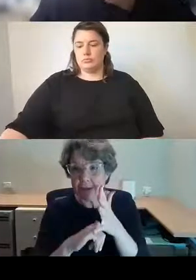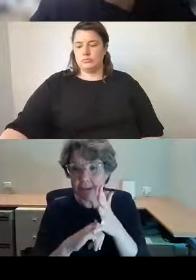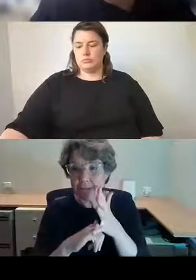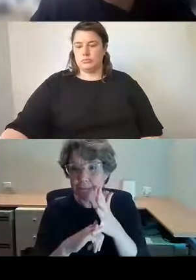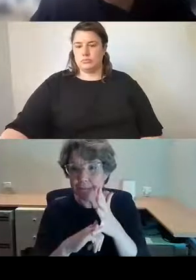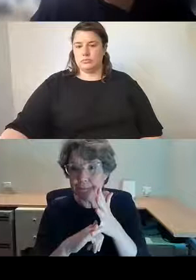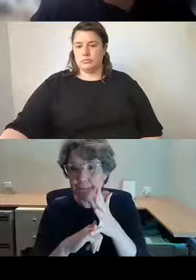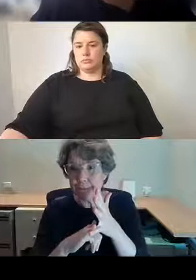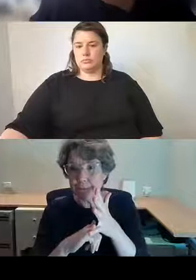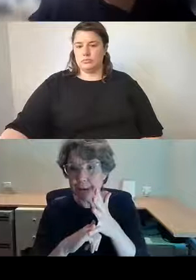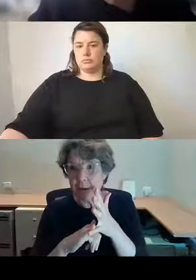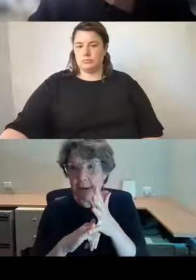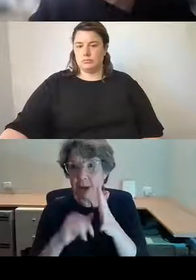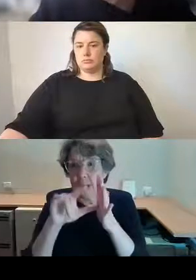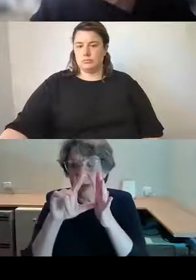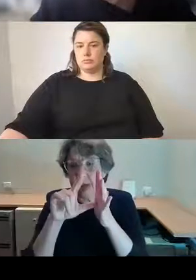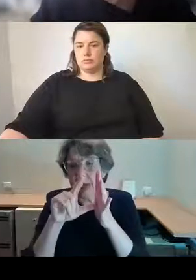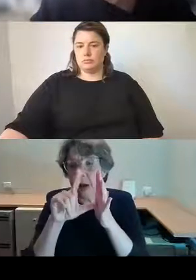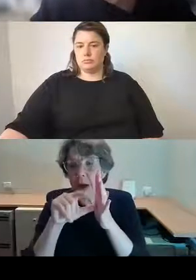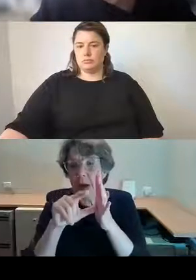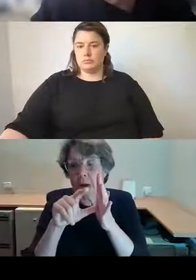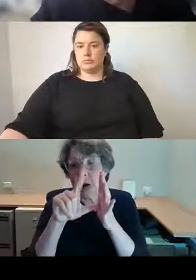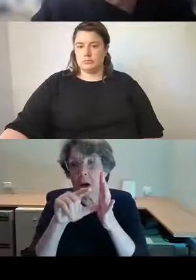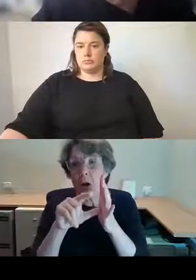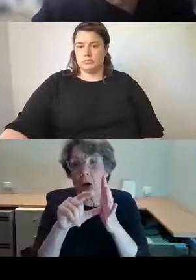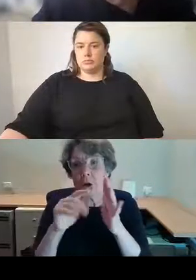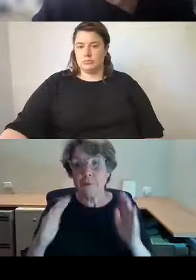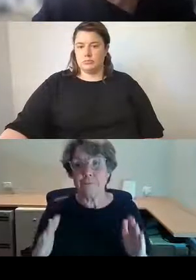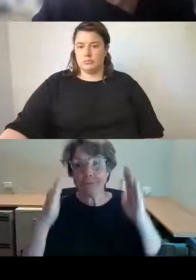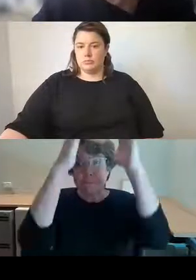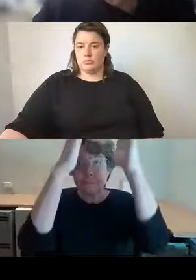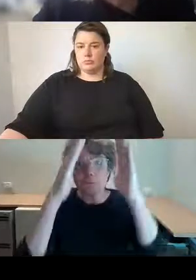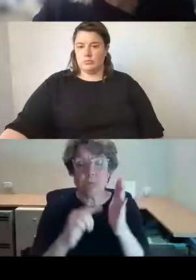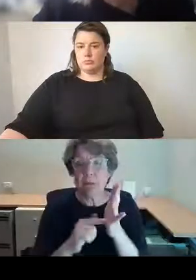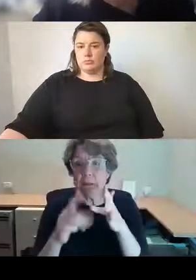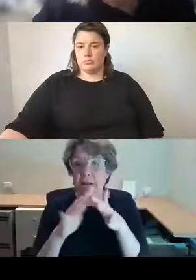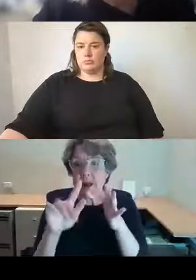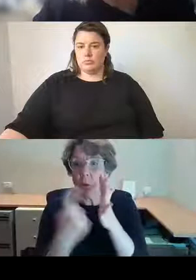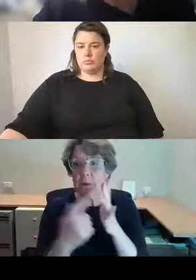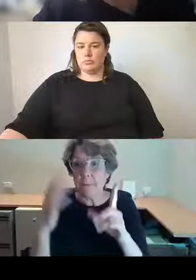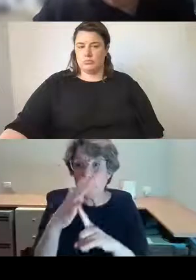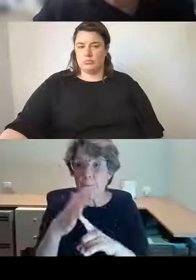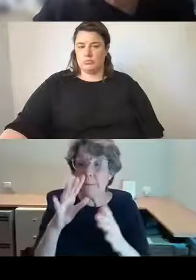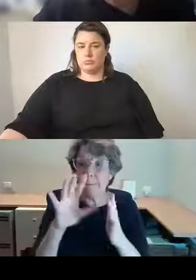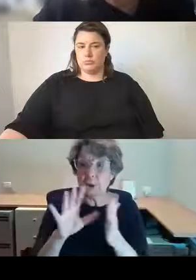The clock tower was important from all sorts of points of view. During the war, they were worried that it was an obvious